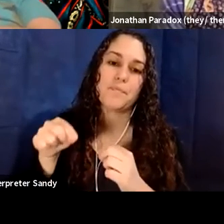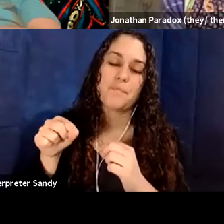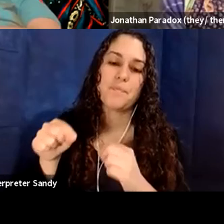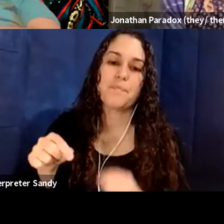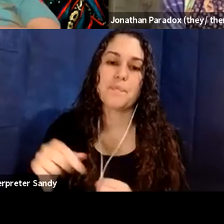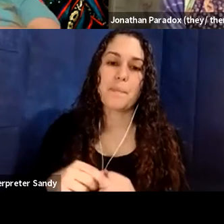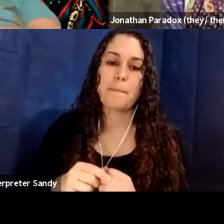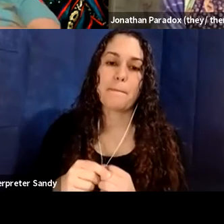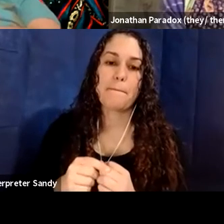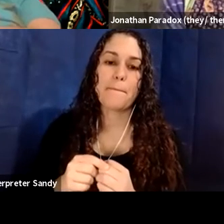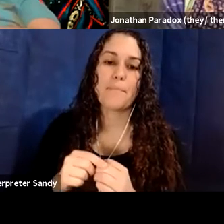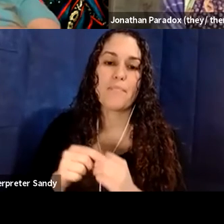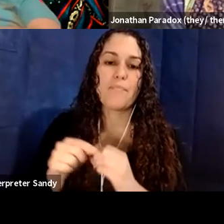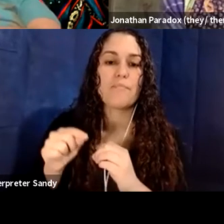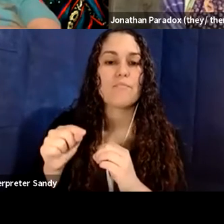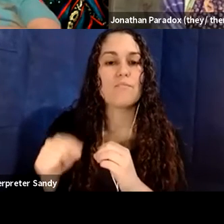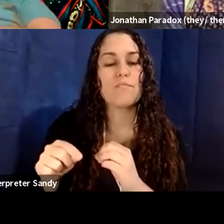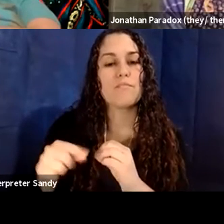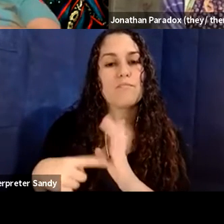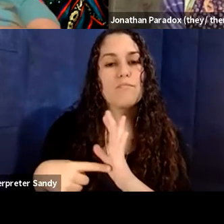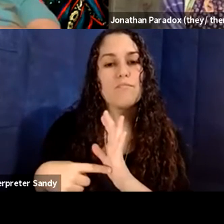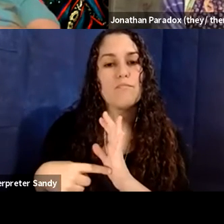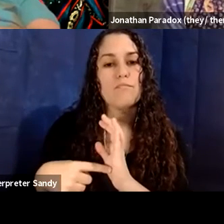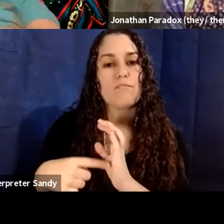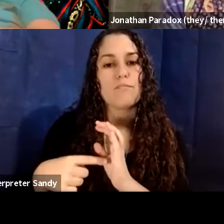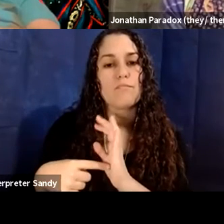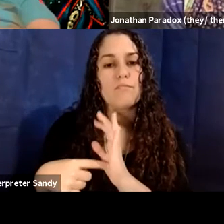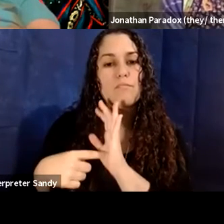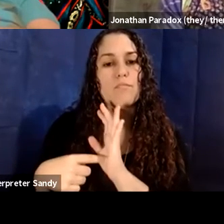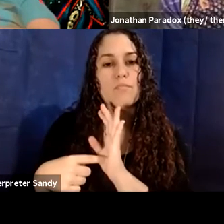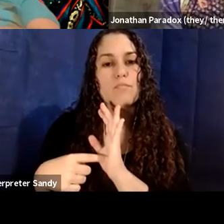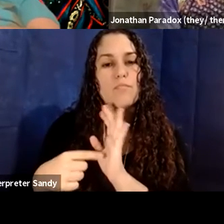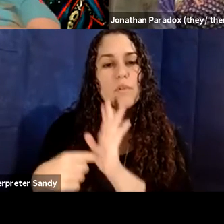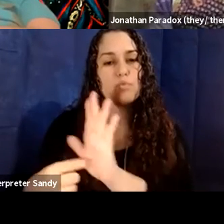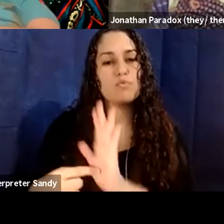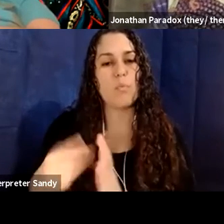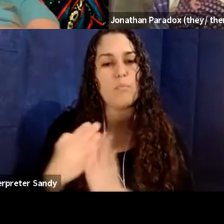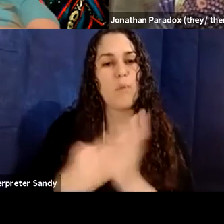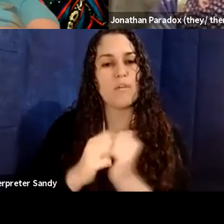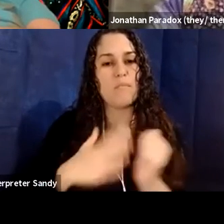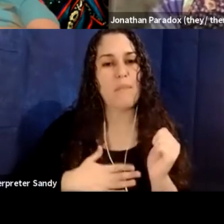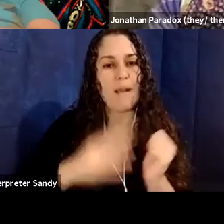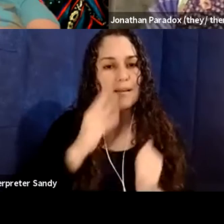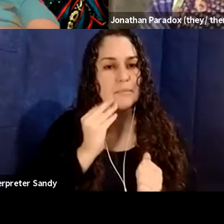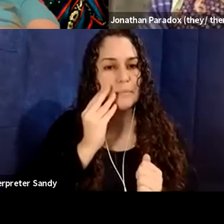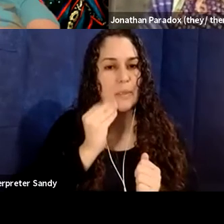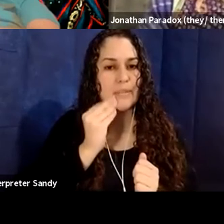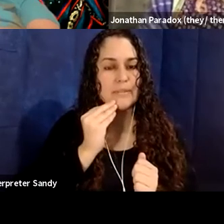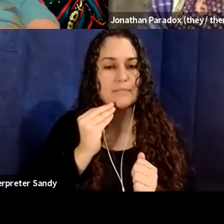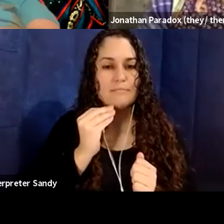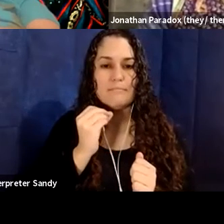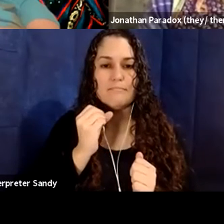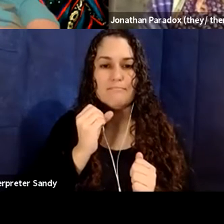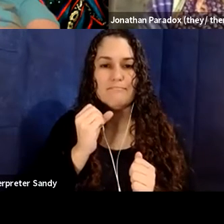um, aspects of my, um, my lived experience that are not commonly, um,